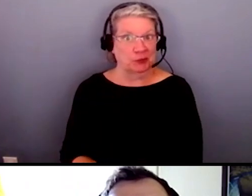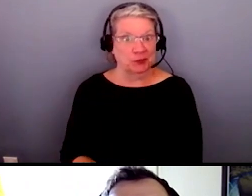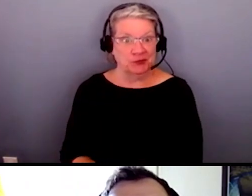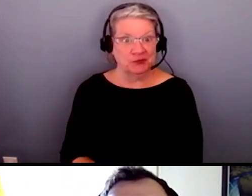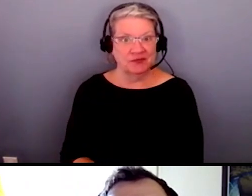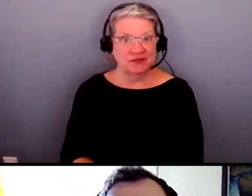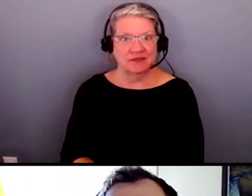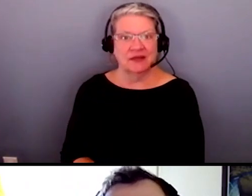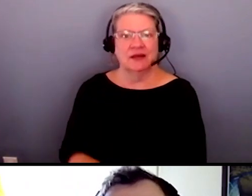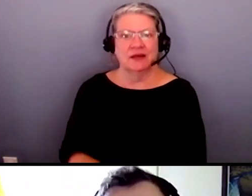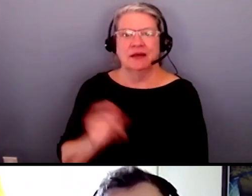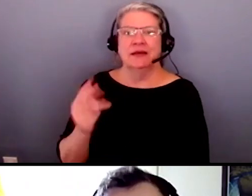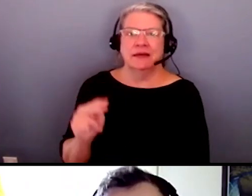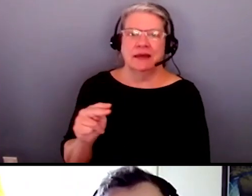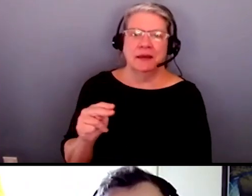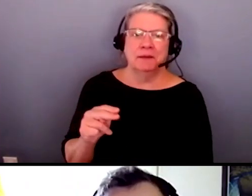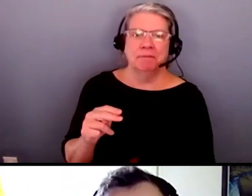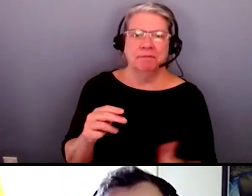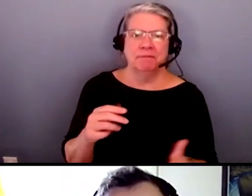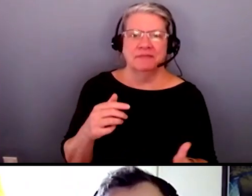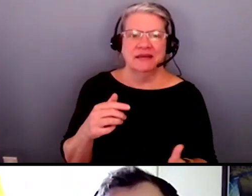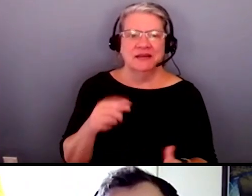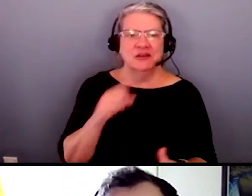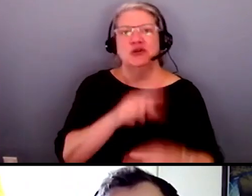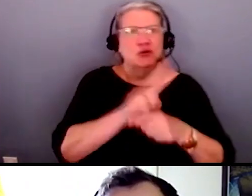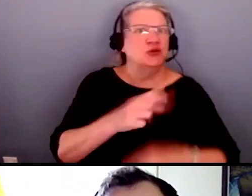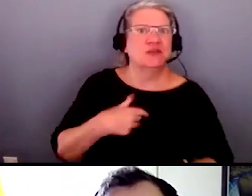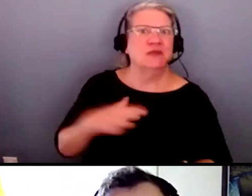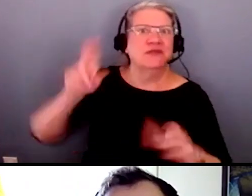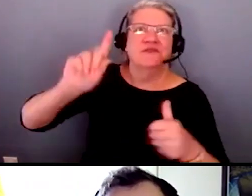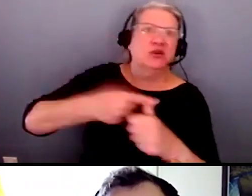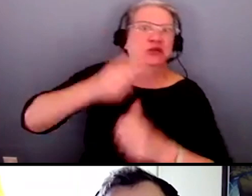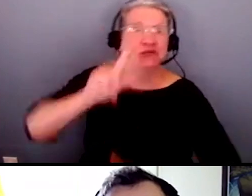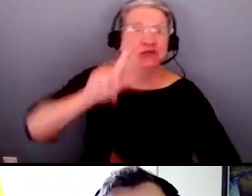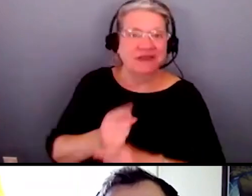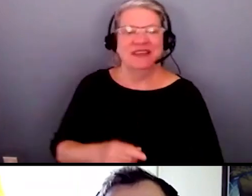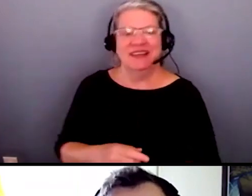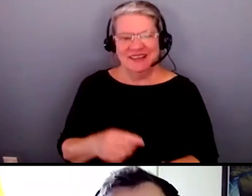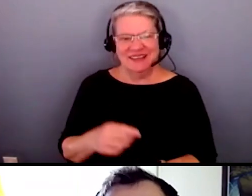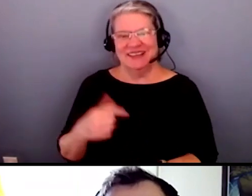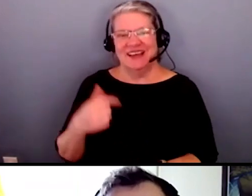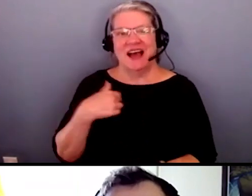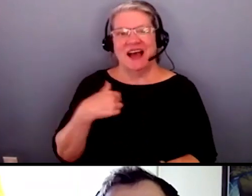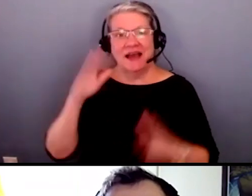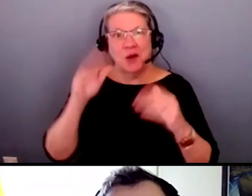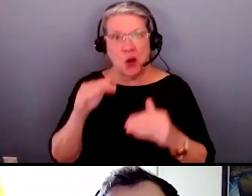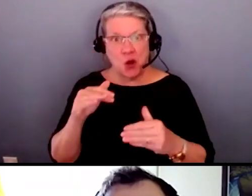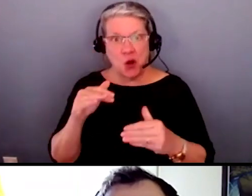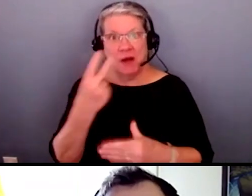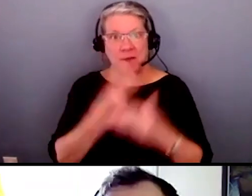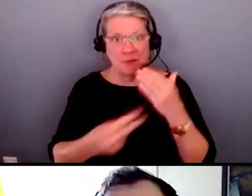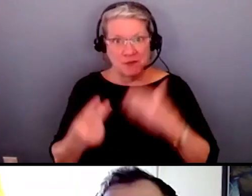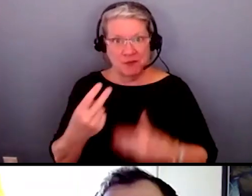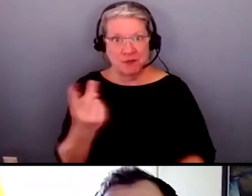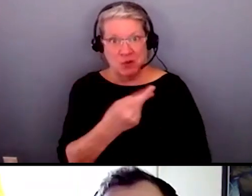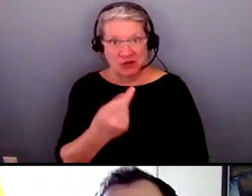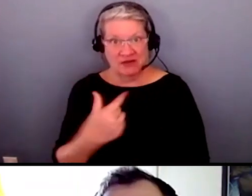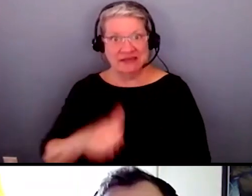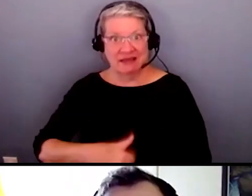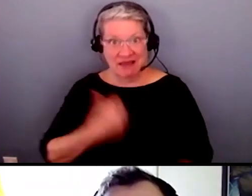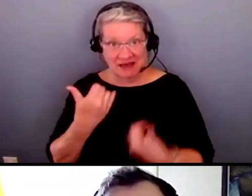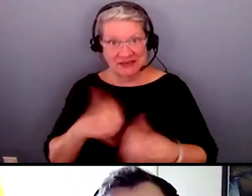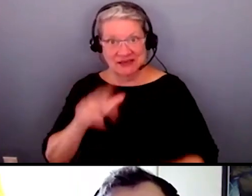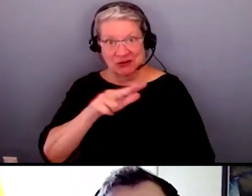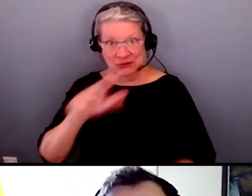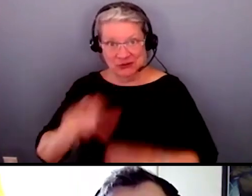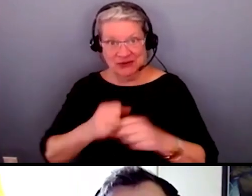I'm going to jump in, Ben. I mean, you're used to me jumping in. Uh, I'm hoping that we are both alive in 33 years to be talking